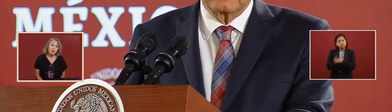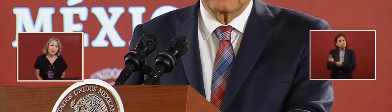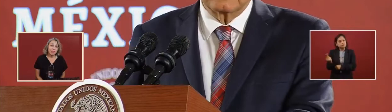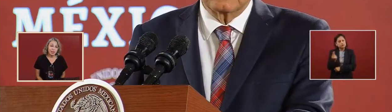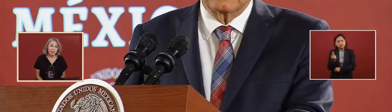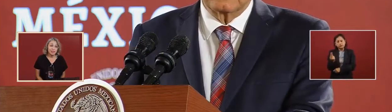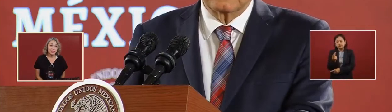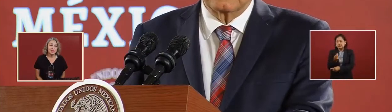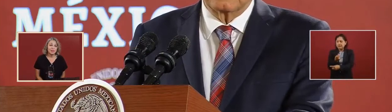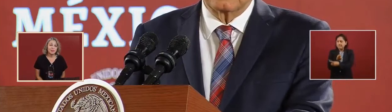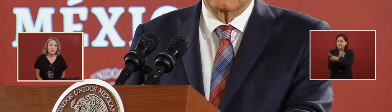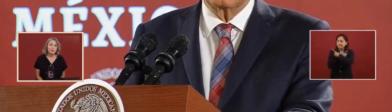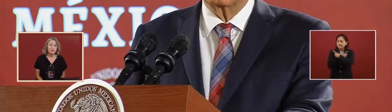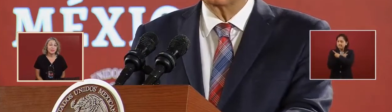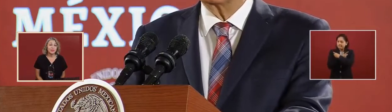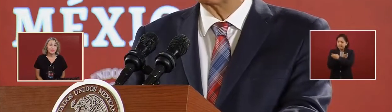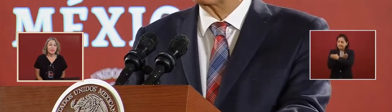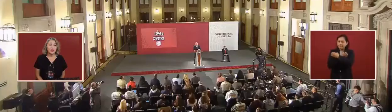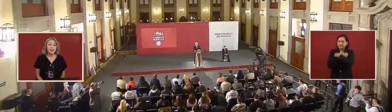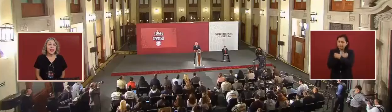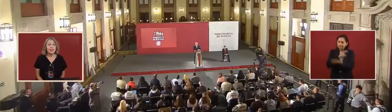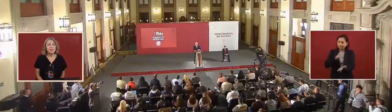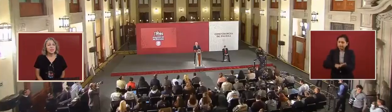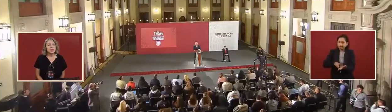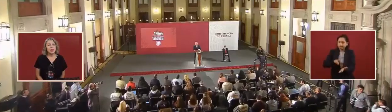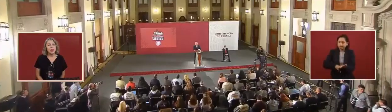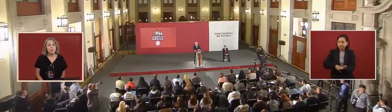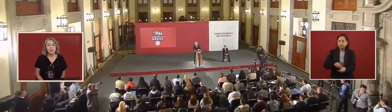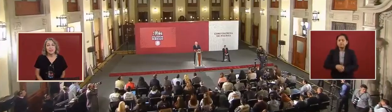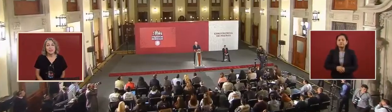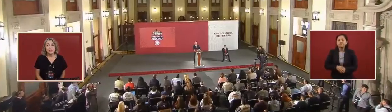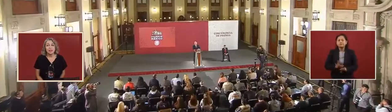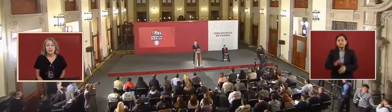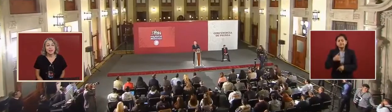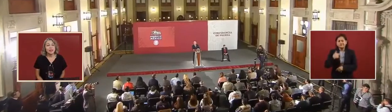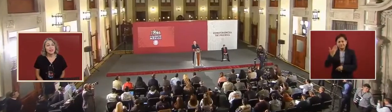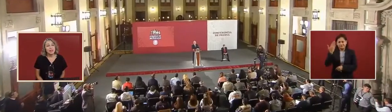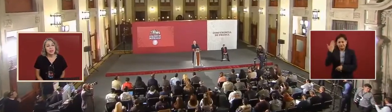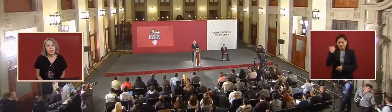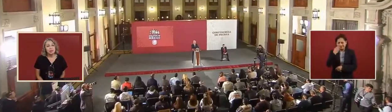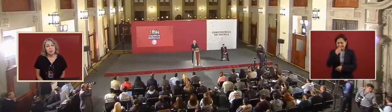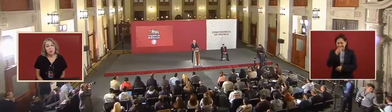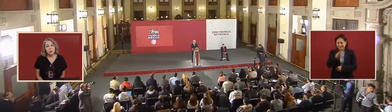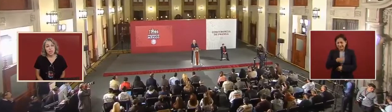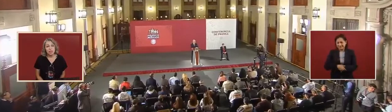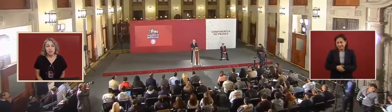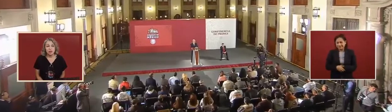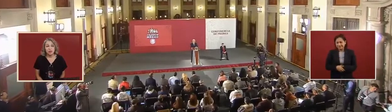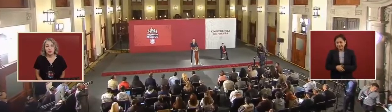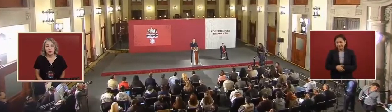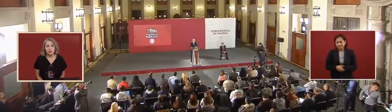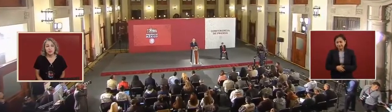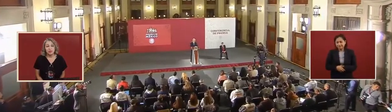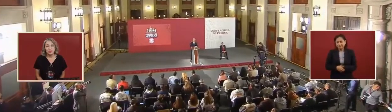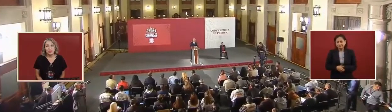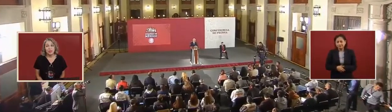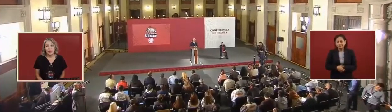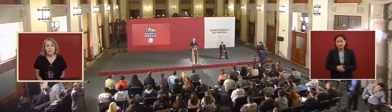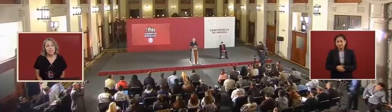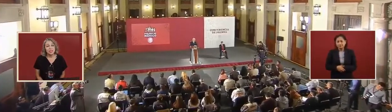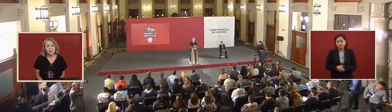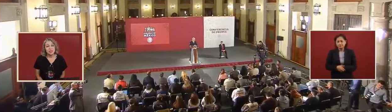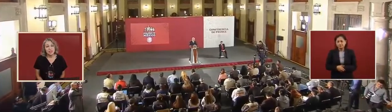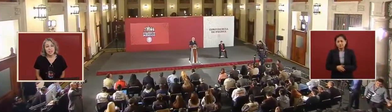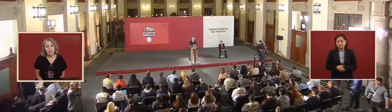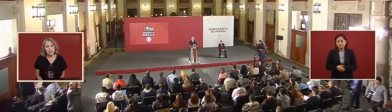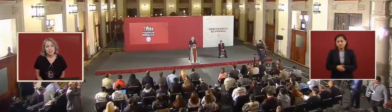I used to comment that up to a while ago, an association of